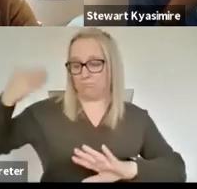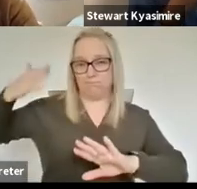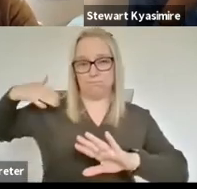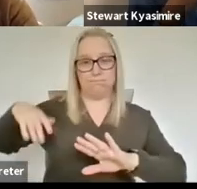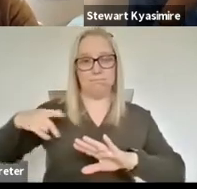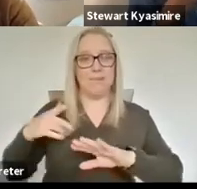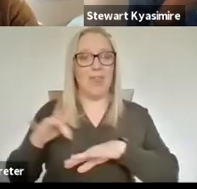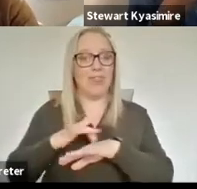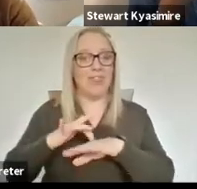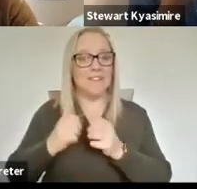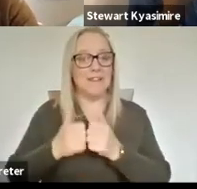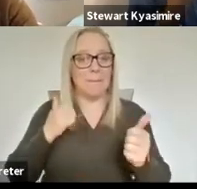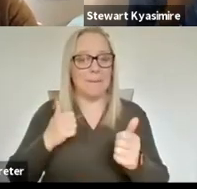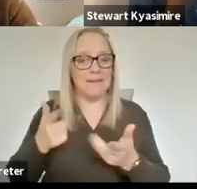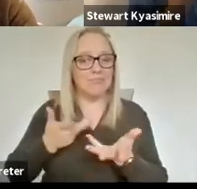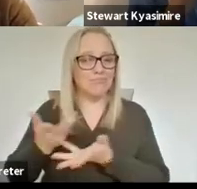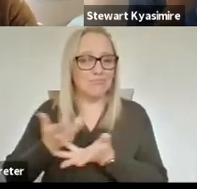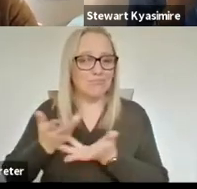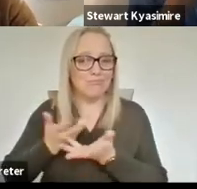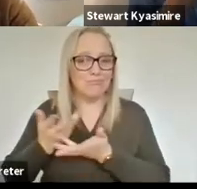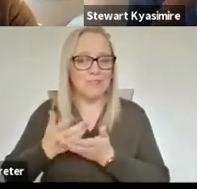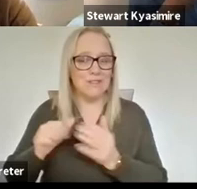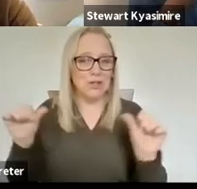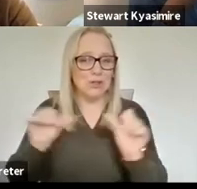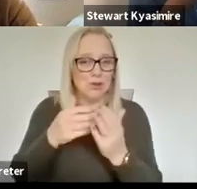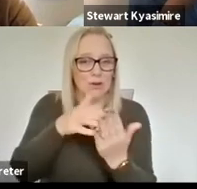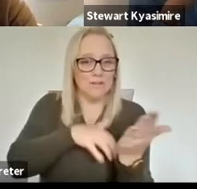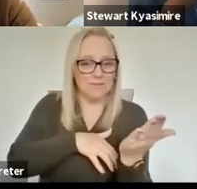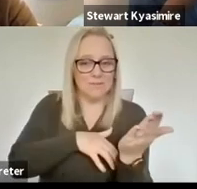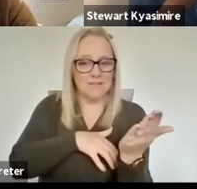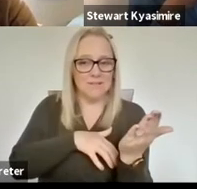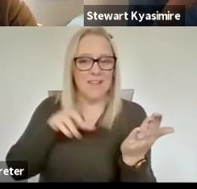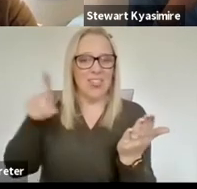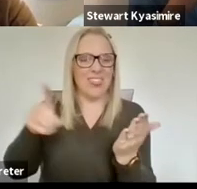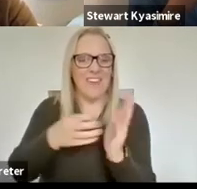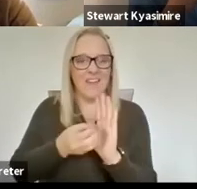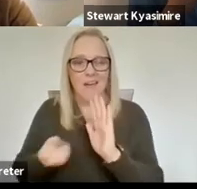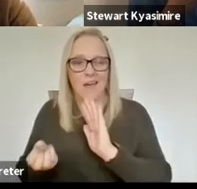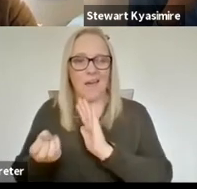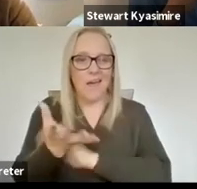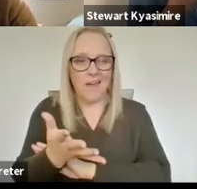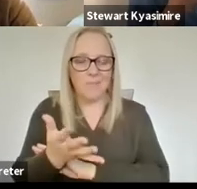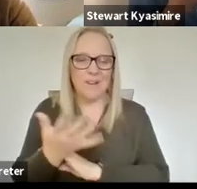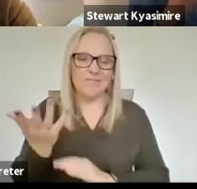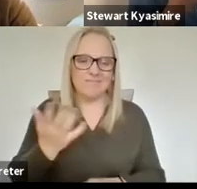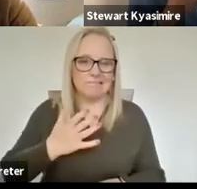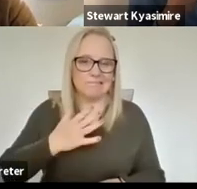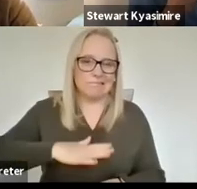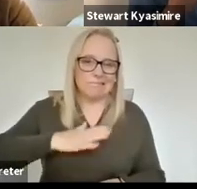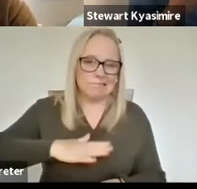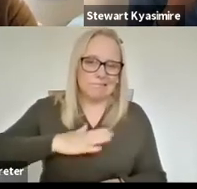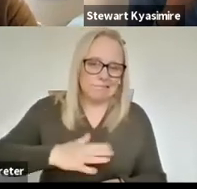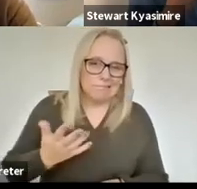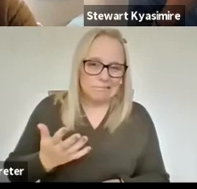narrative piece and that they put out and if i was honest in an unsatisfactory fashion i probably shouldn't say that against my commissioners but i